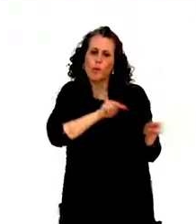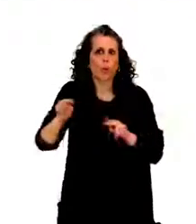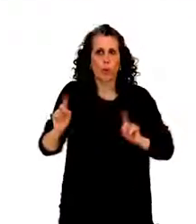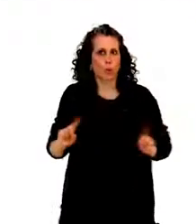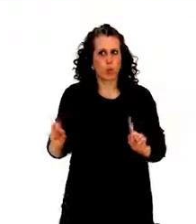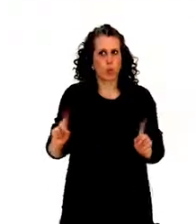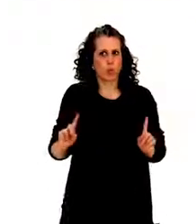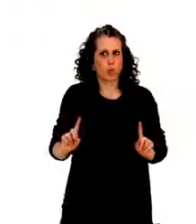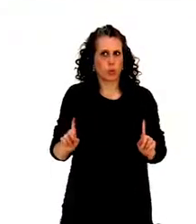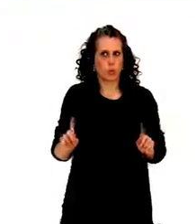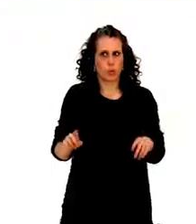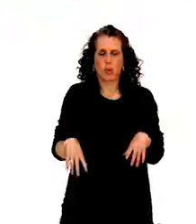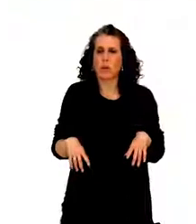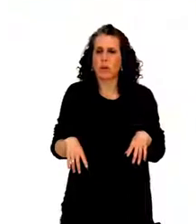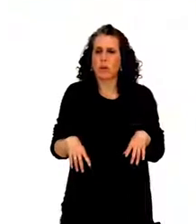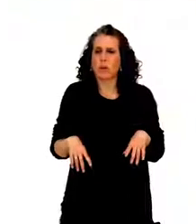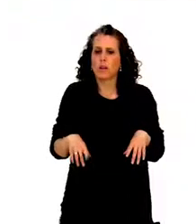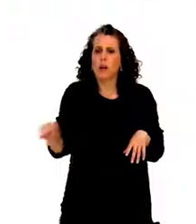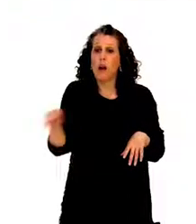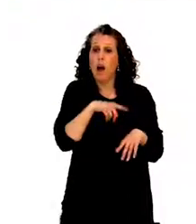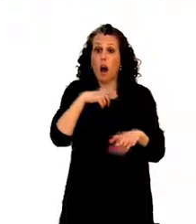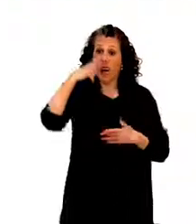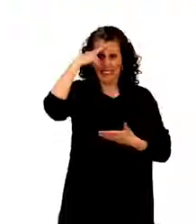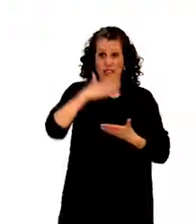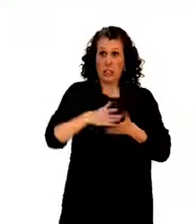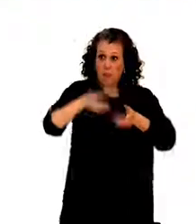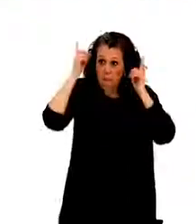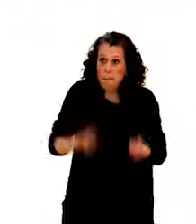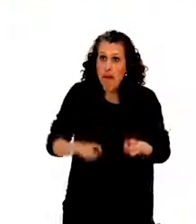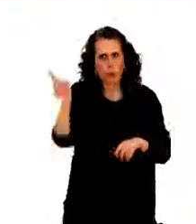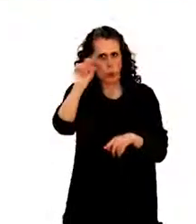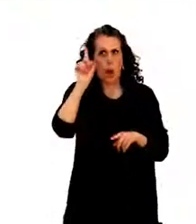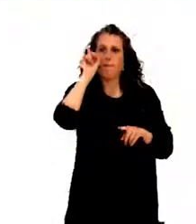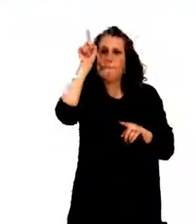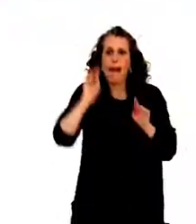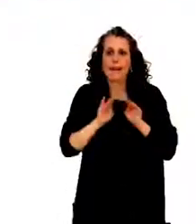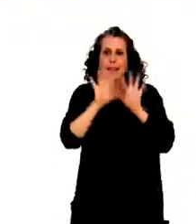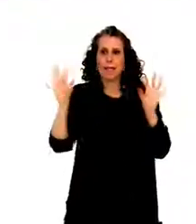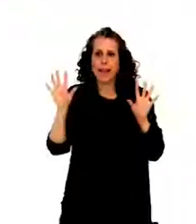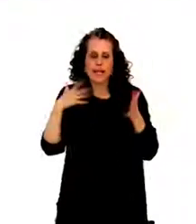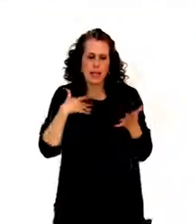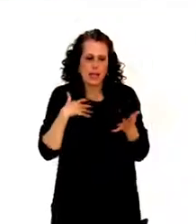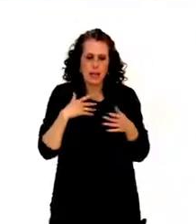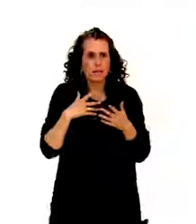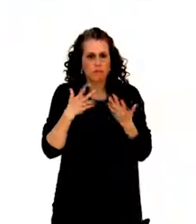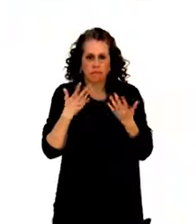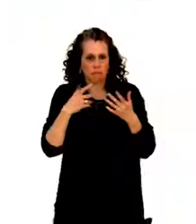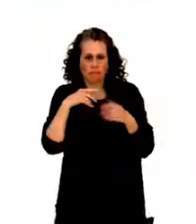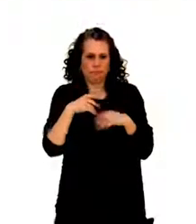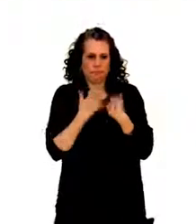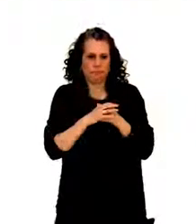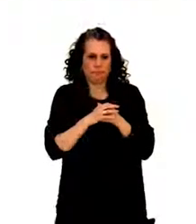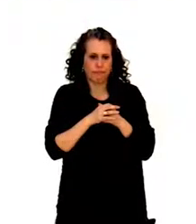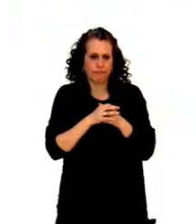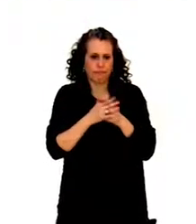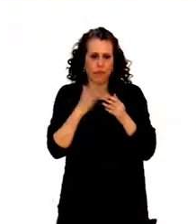decisions are not mandatory, but committee relies on one of the basic fundamental principles of international